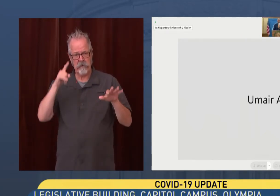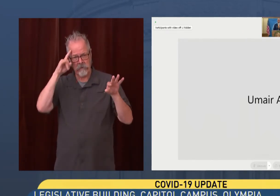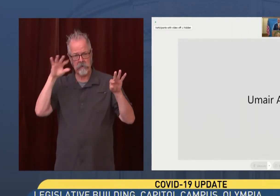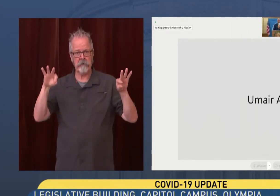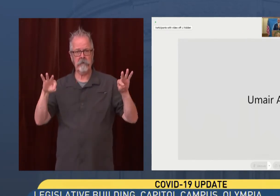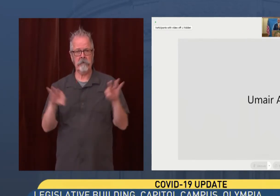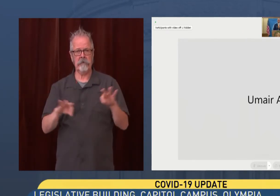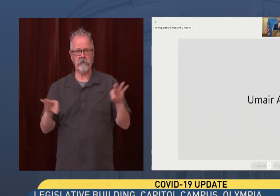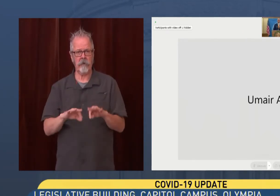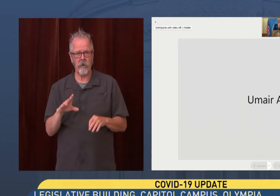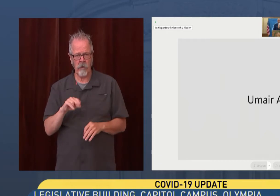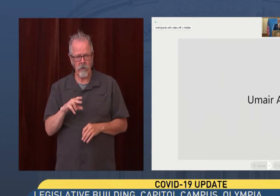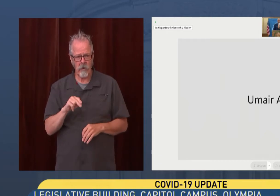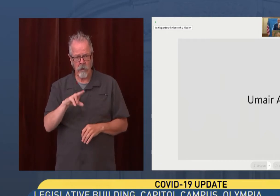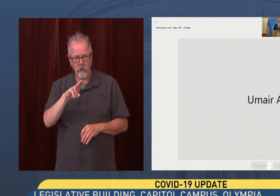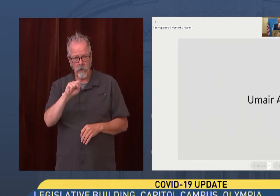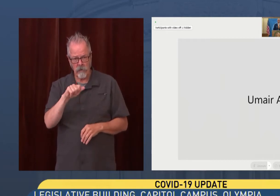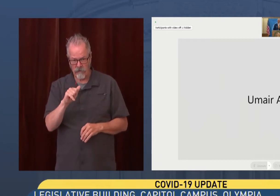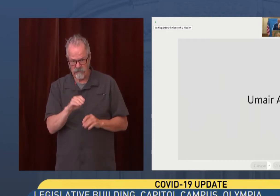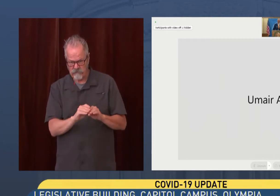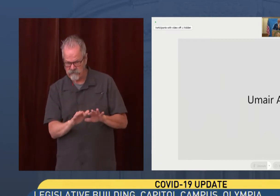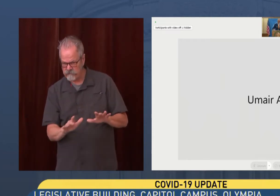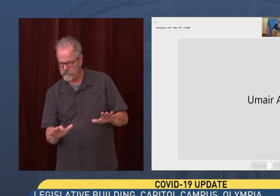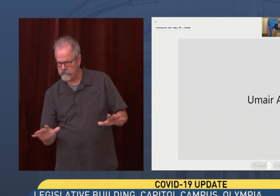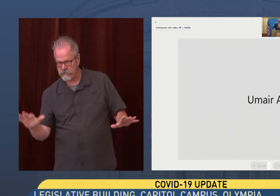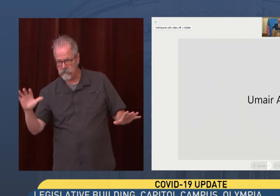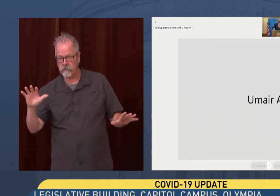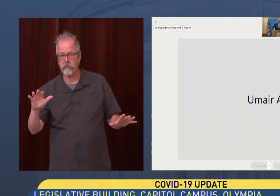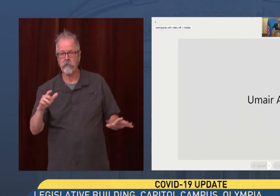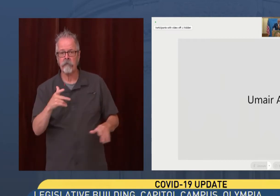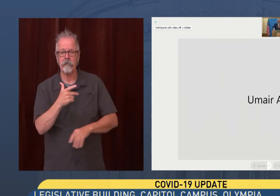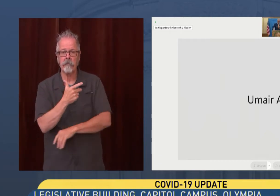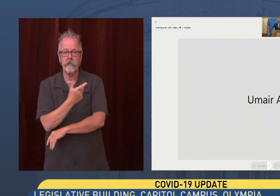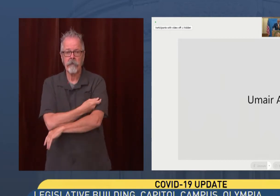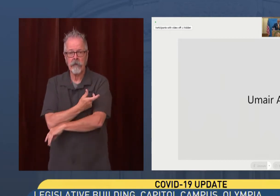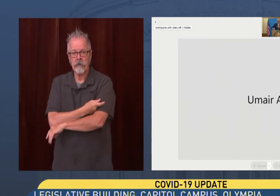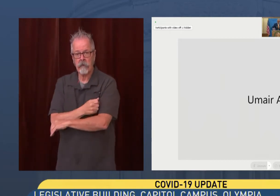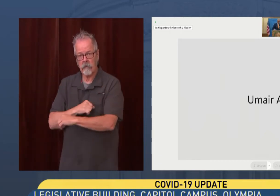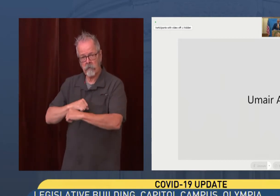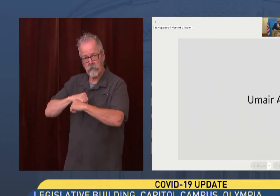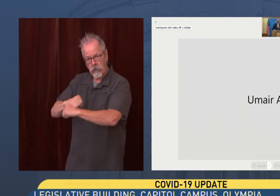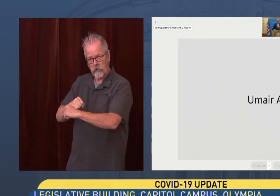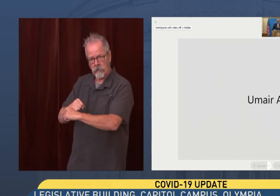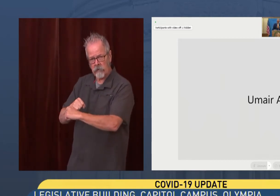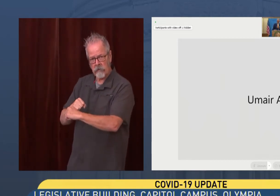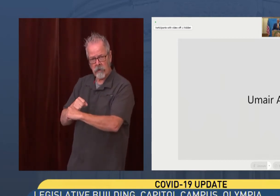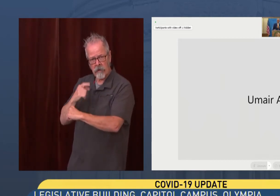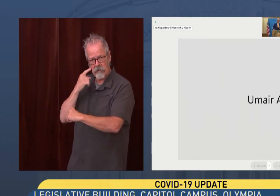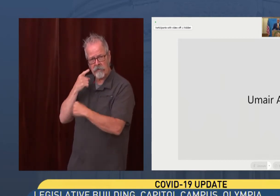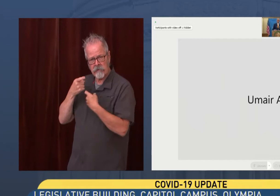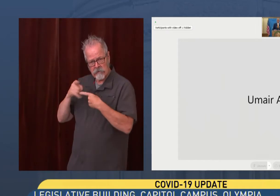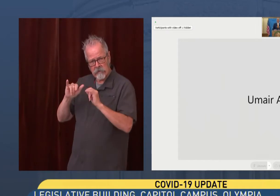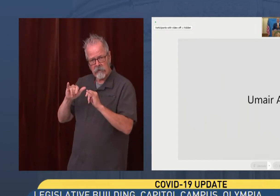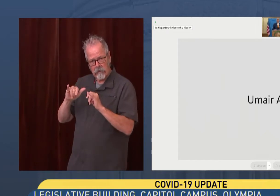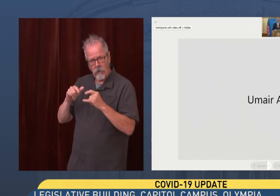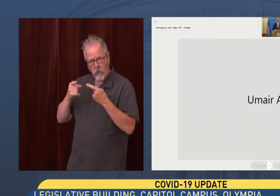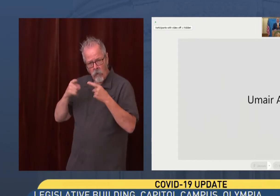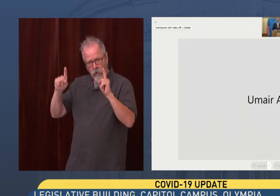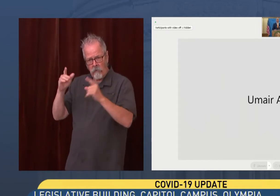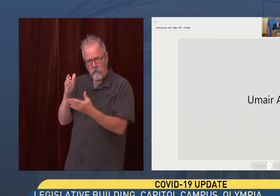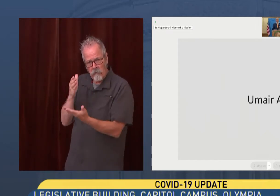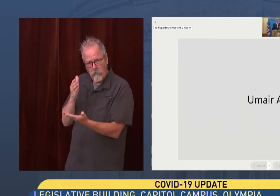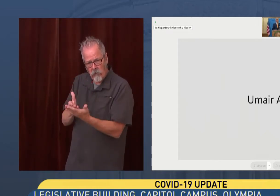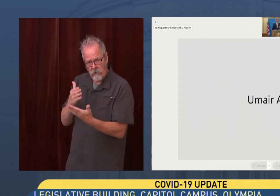the country. Vaccines and the protection from vaccines are still holding steady. They still work. They're still effective. They're still